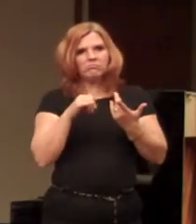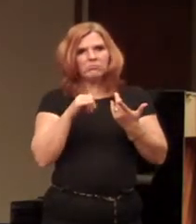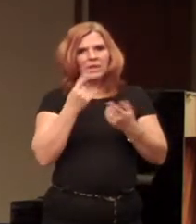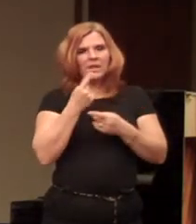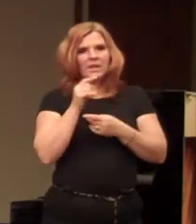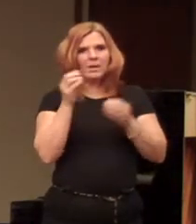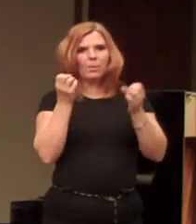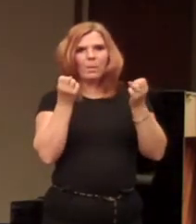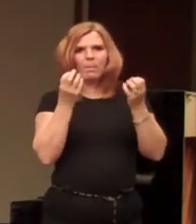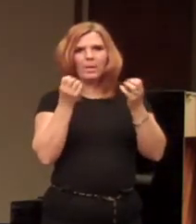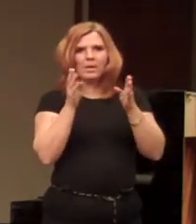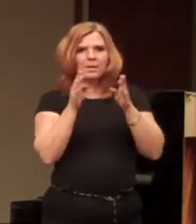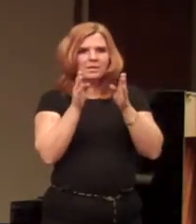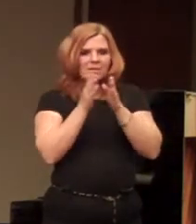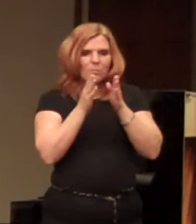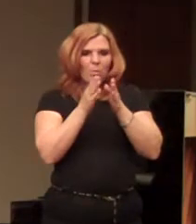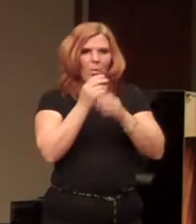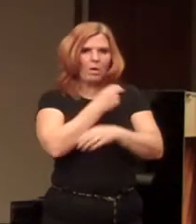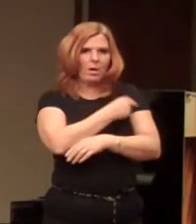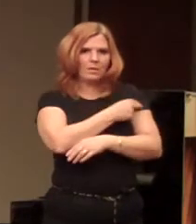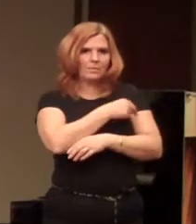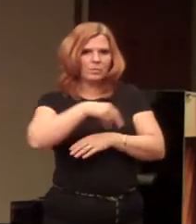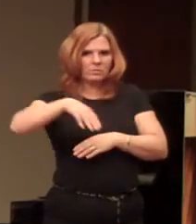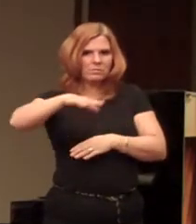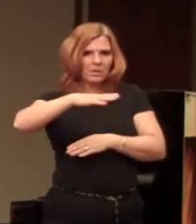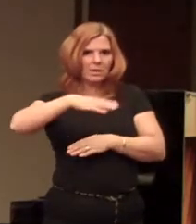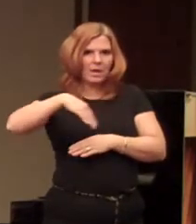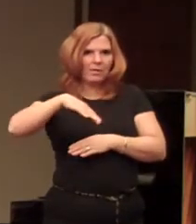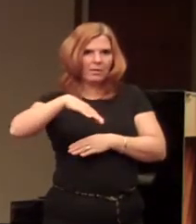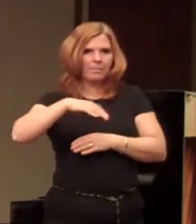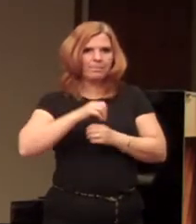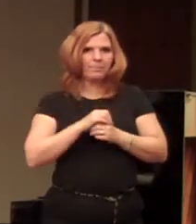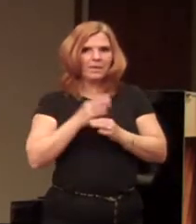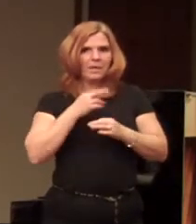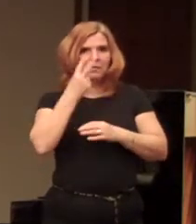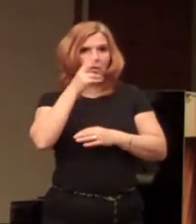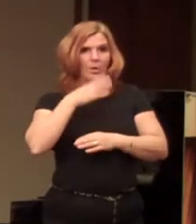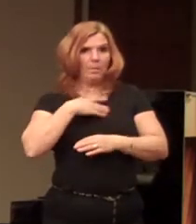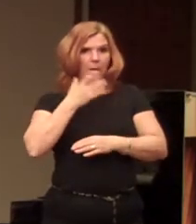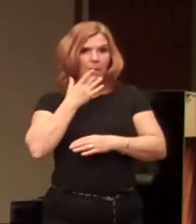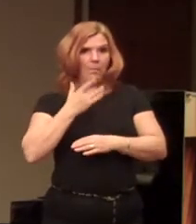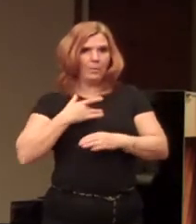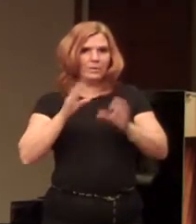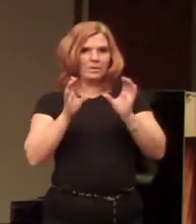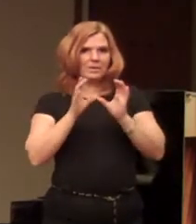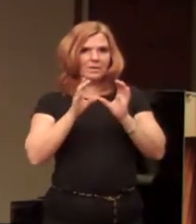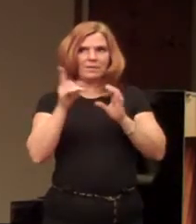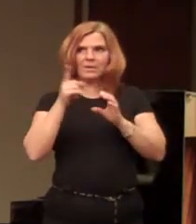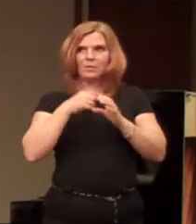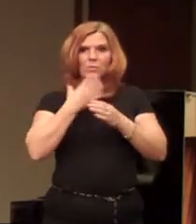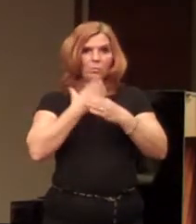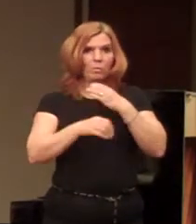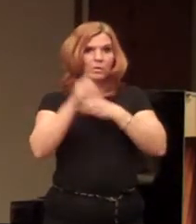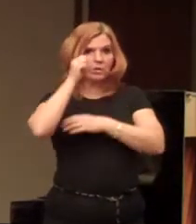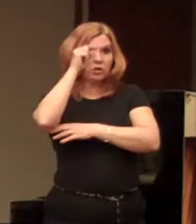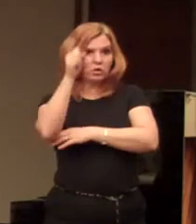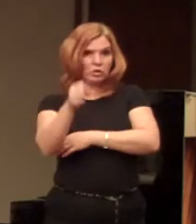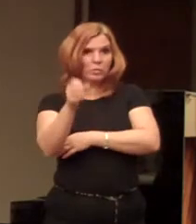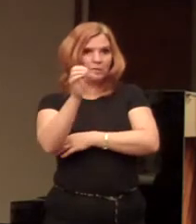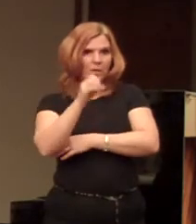There were many small hospitals around. You know, if you look at my birth certificate, I was born in Steubenville, Ohio.